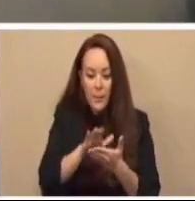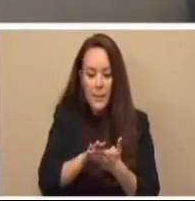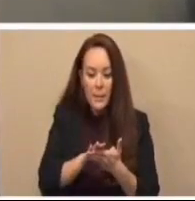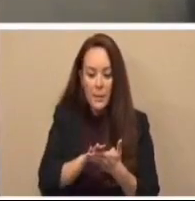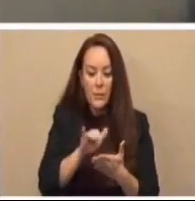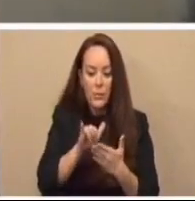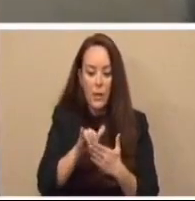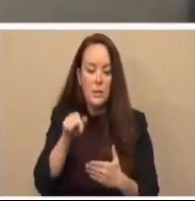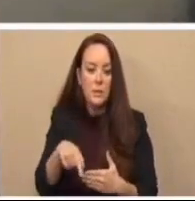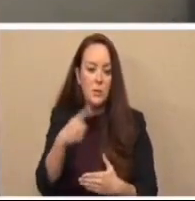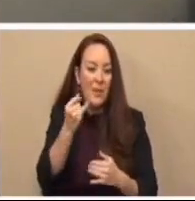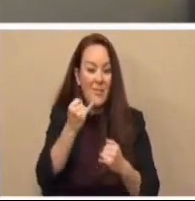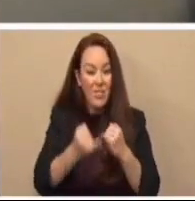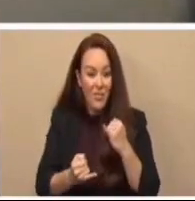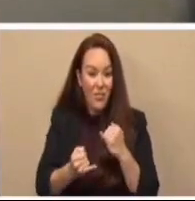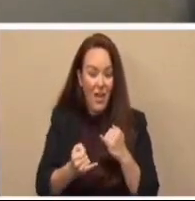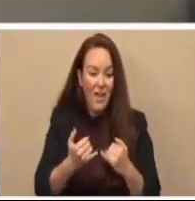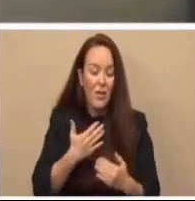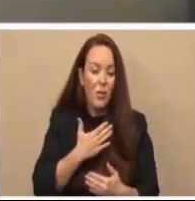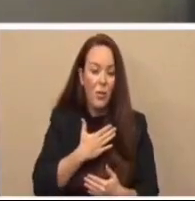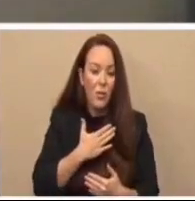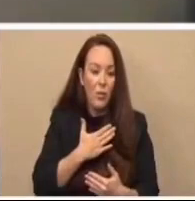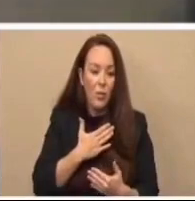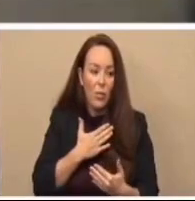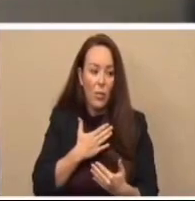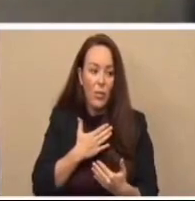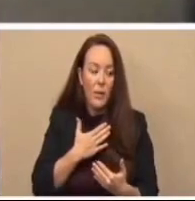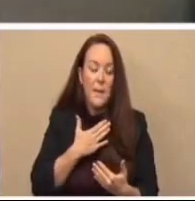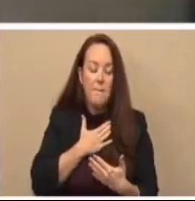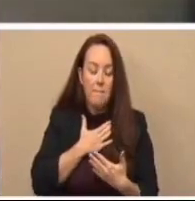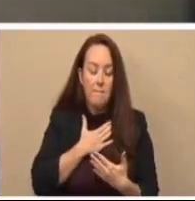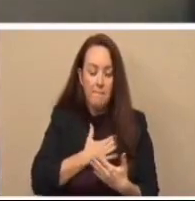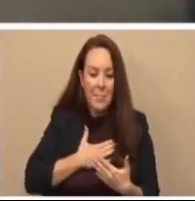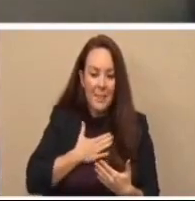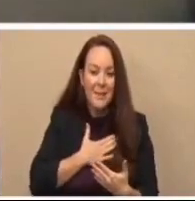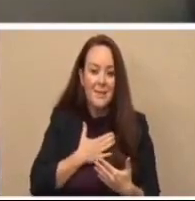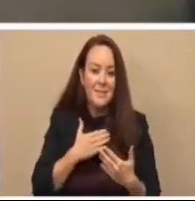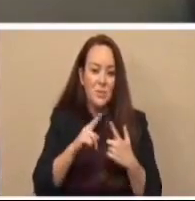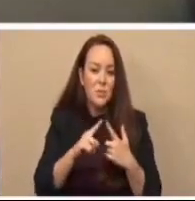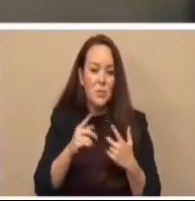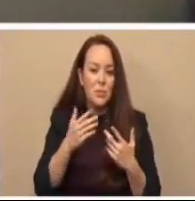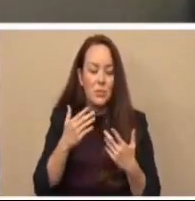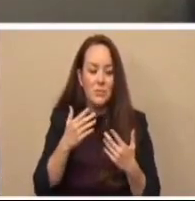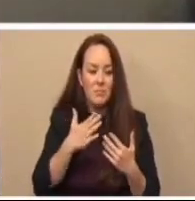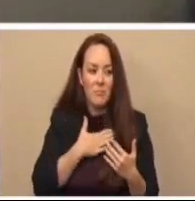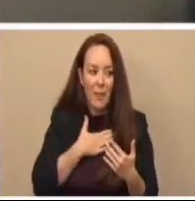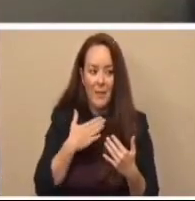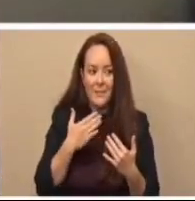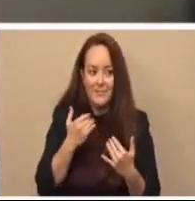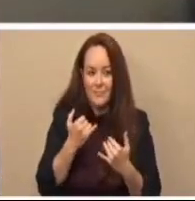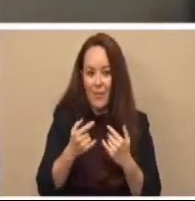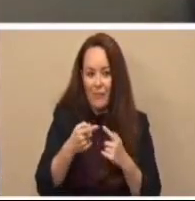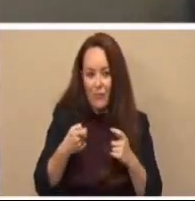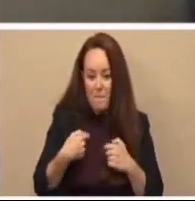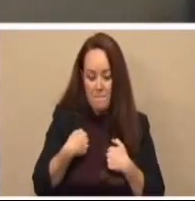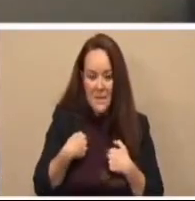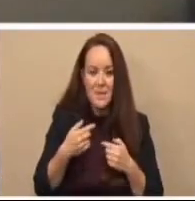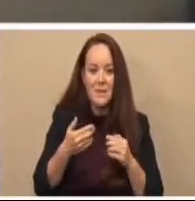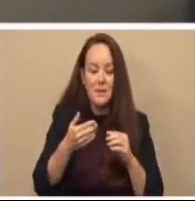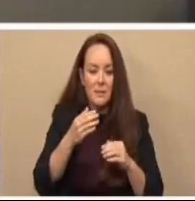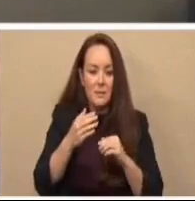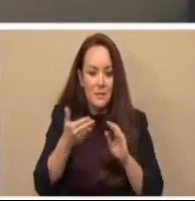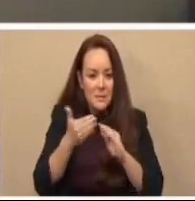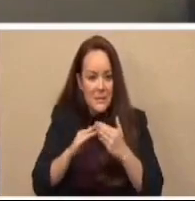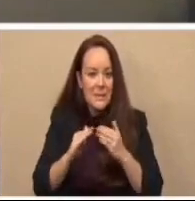this is one of the final pleas in trying my best and our best, not only myself, but from the city and the